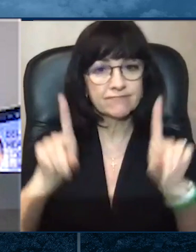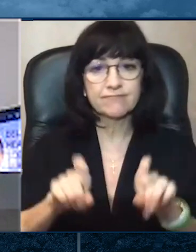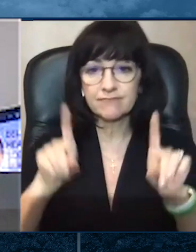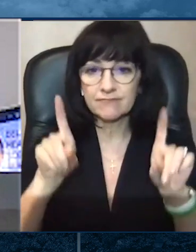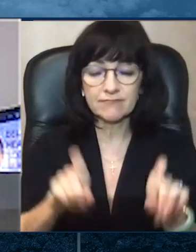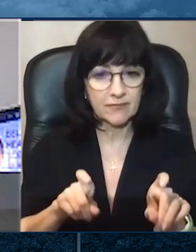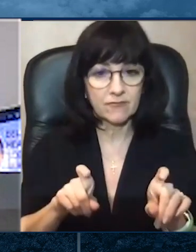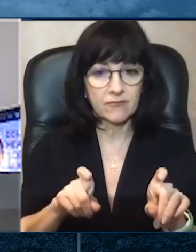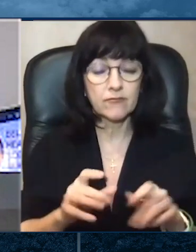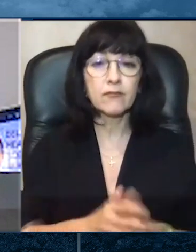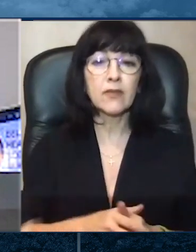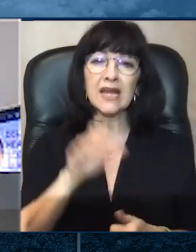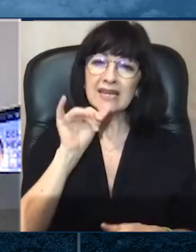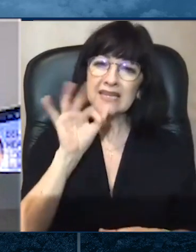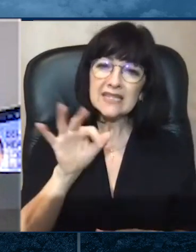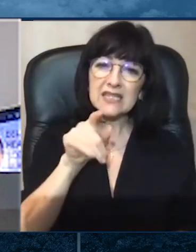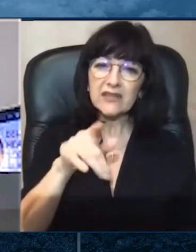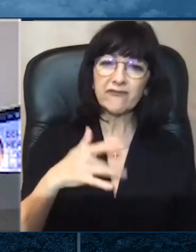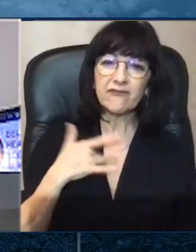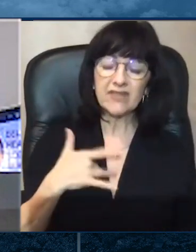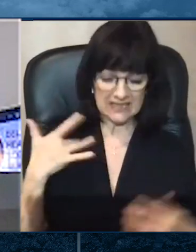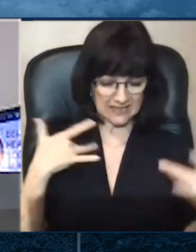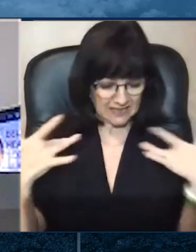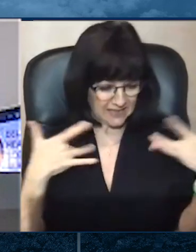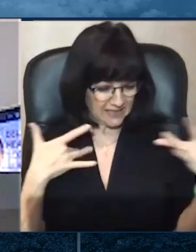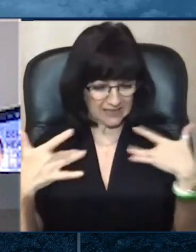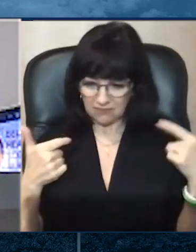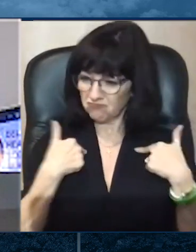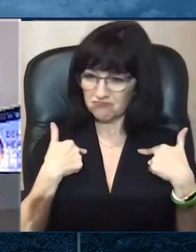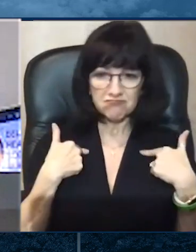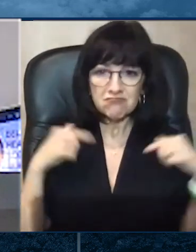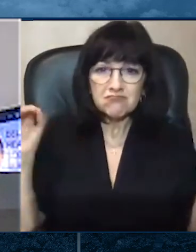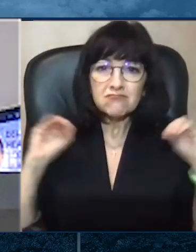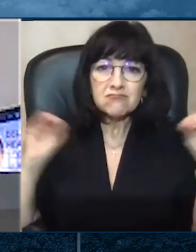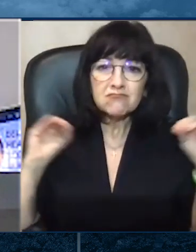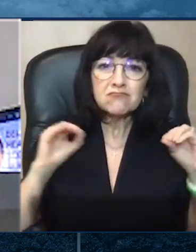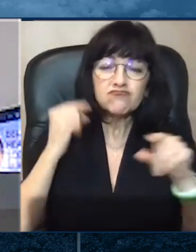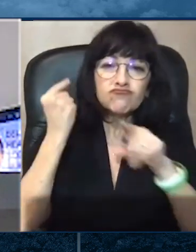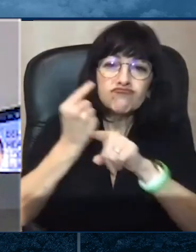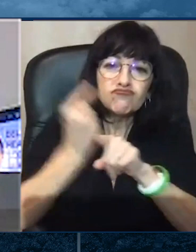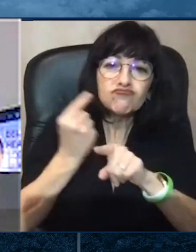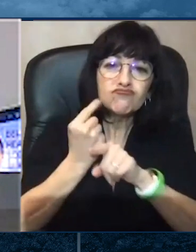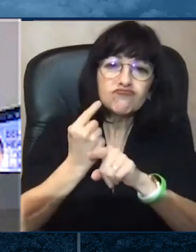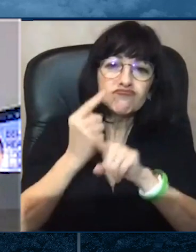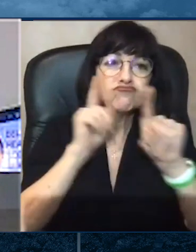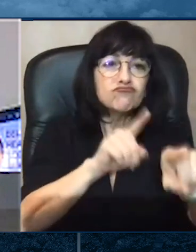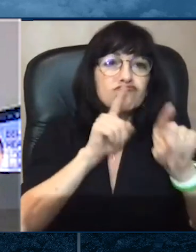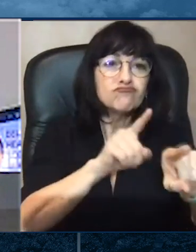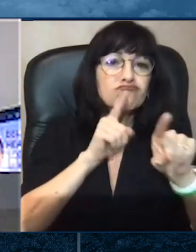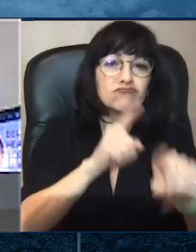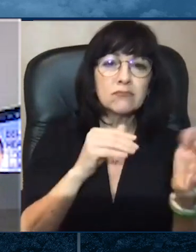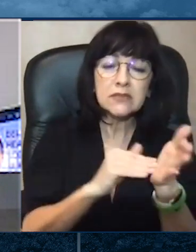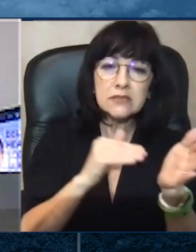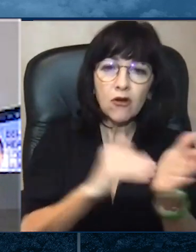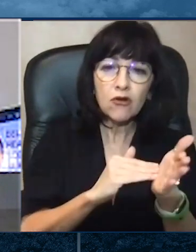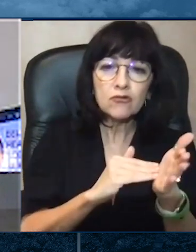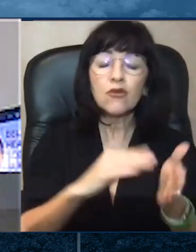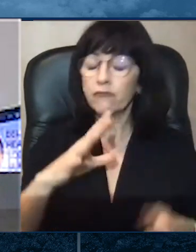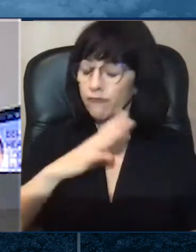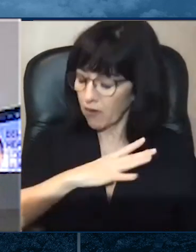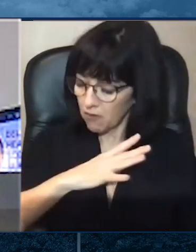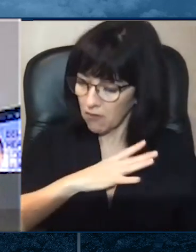una ubicación de pruebas. Si no tiene un médico, por favor, llame al Delaware 2